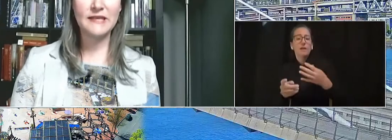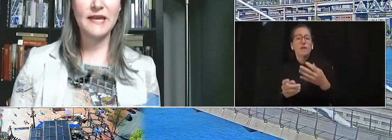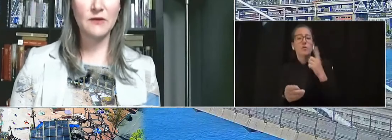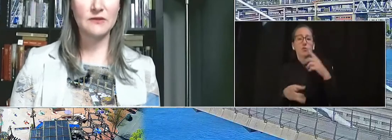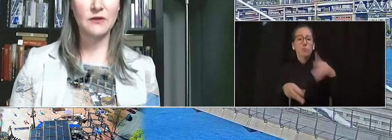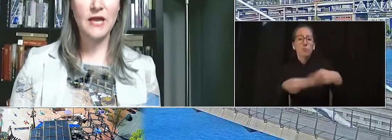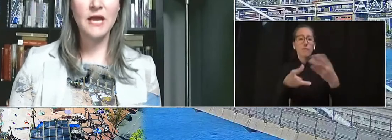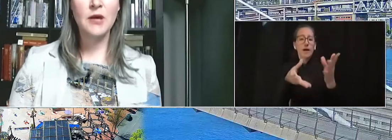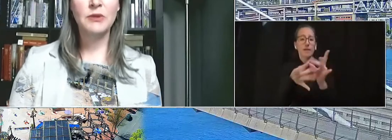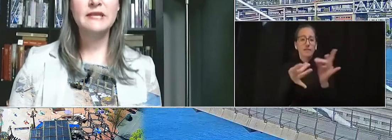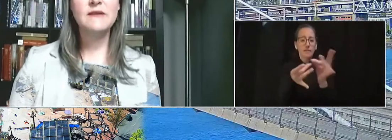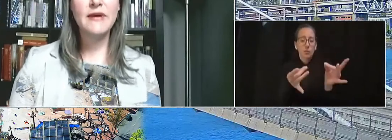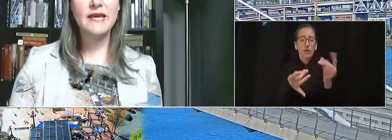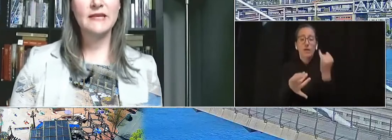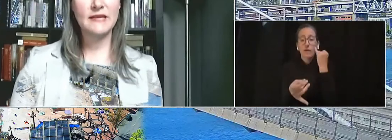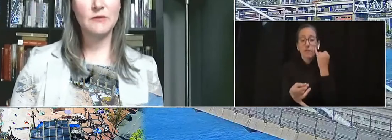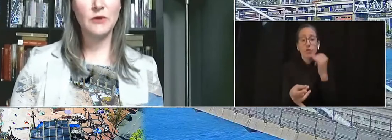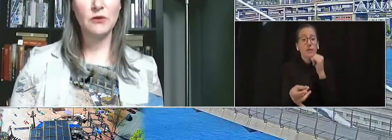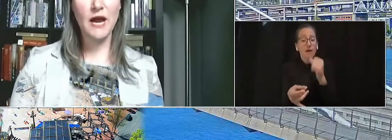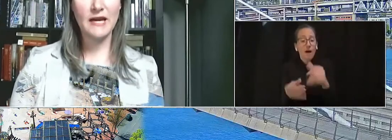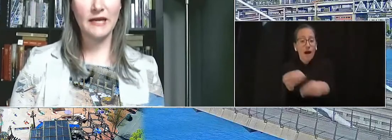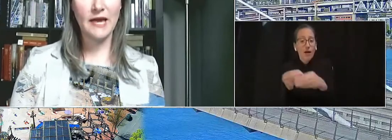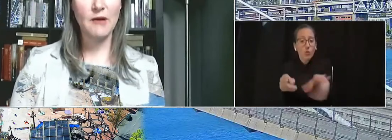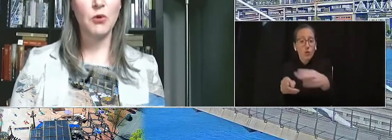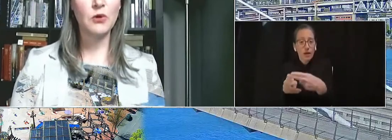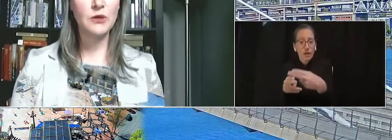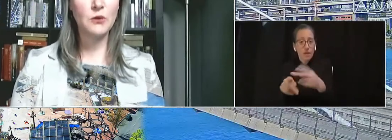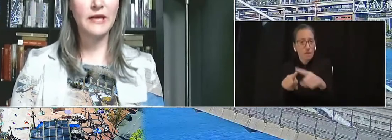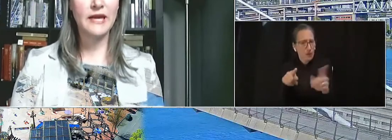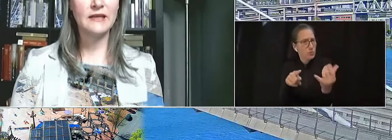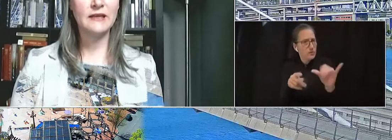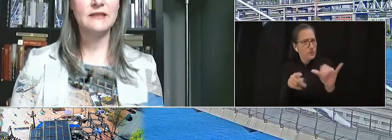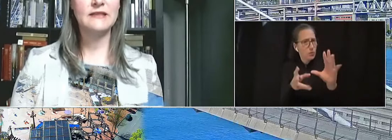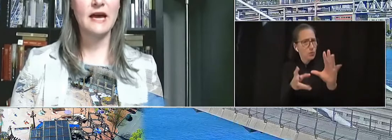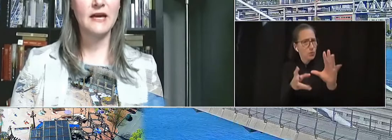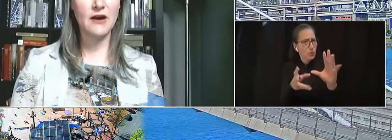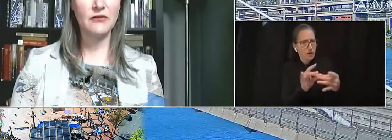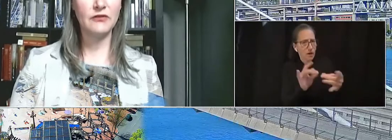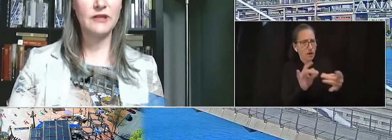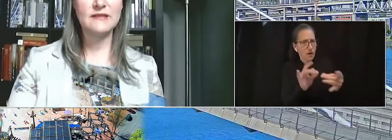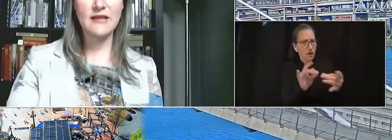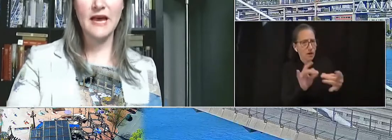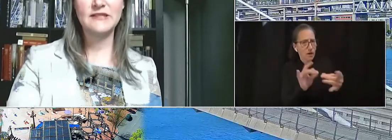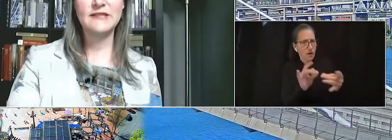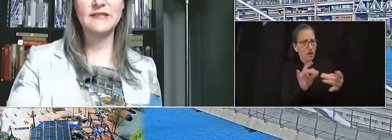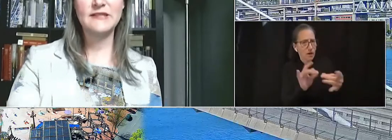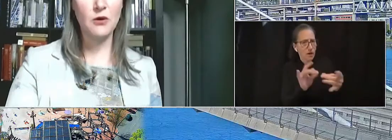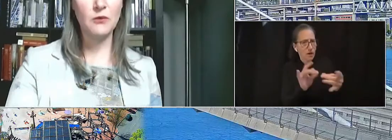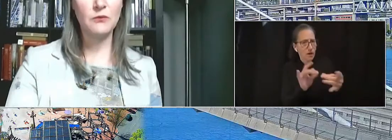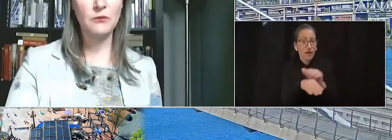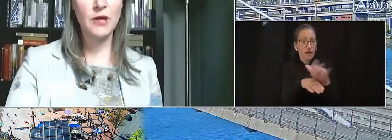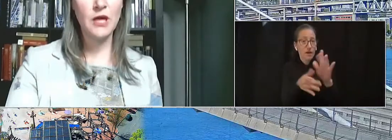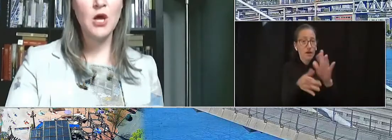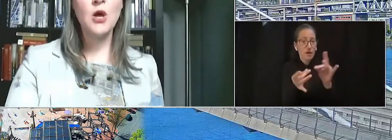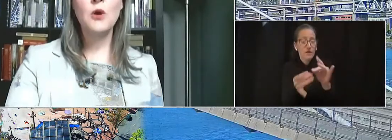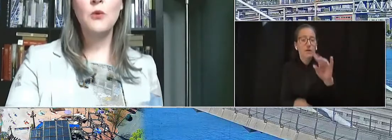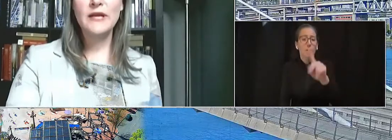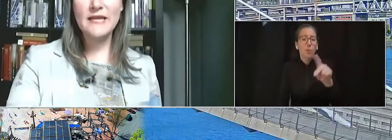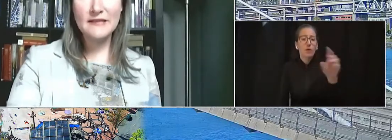testimony to city council, please submit that testimony in writing at portlandoregon.gov slash CBO.